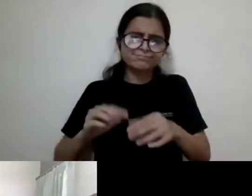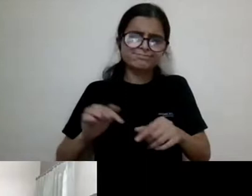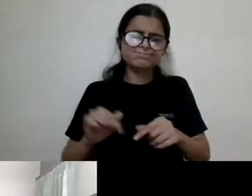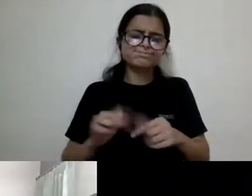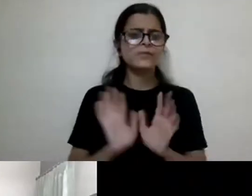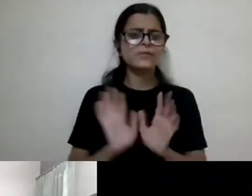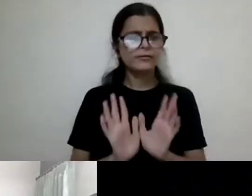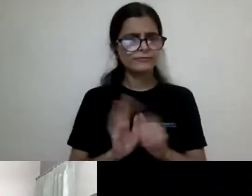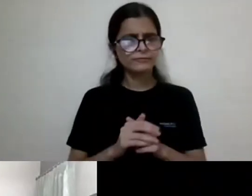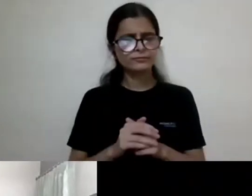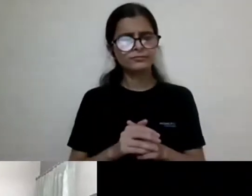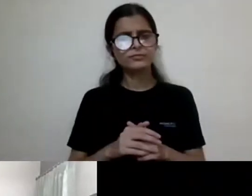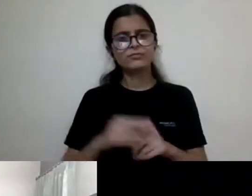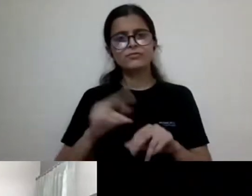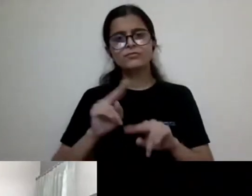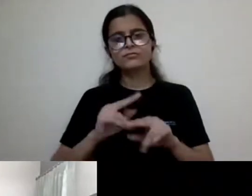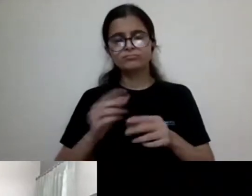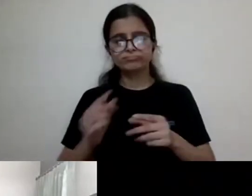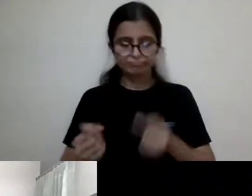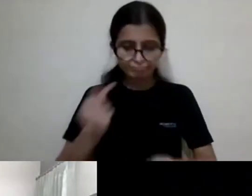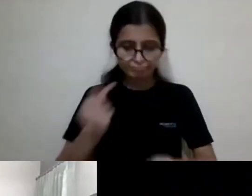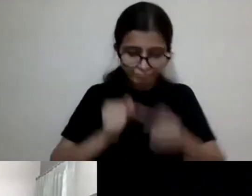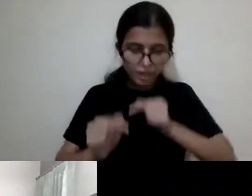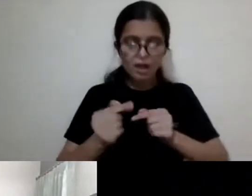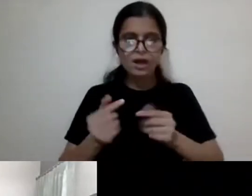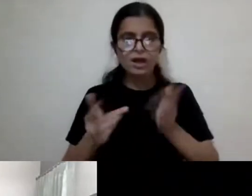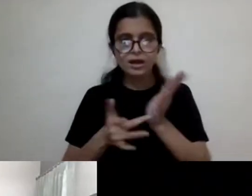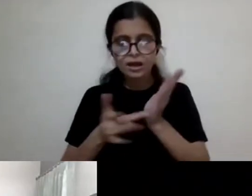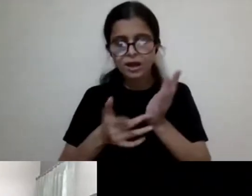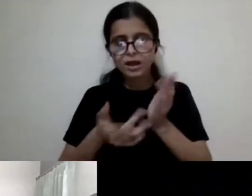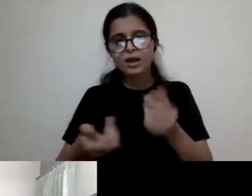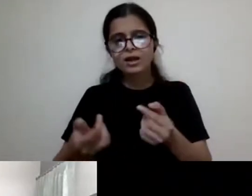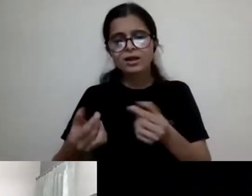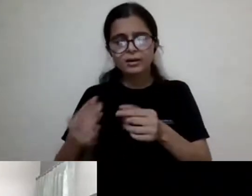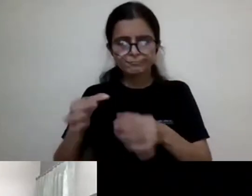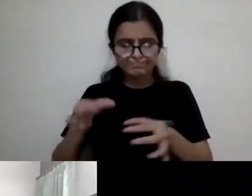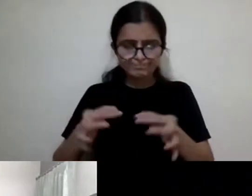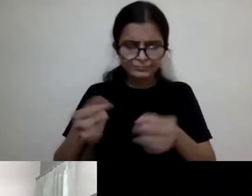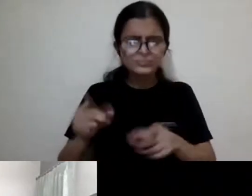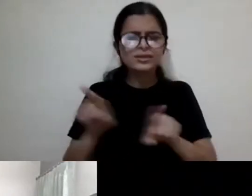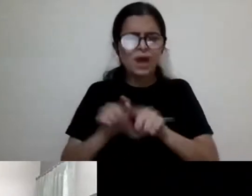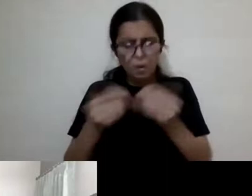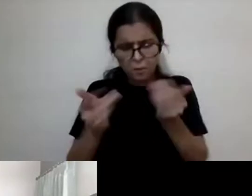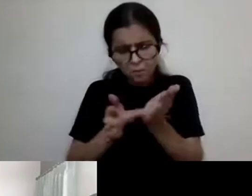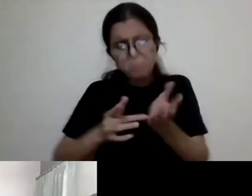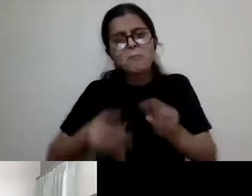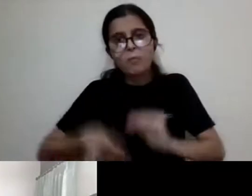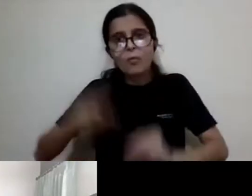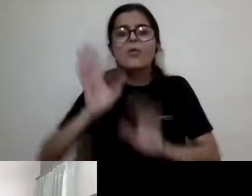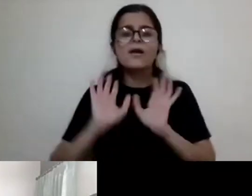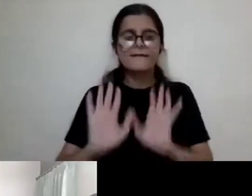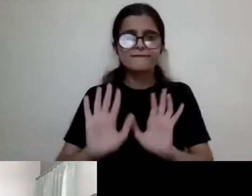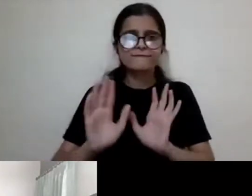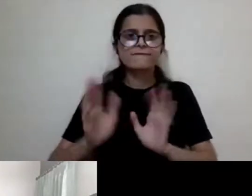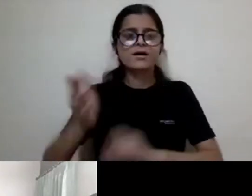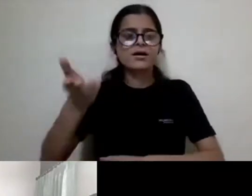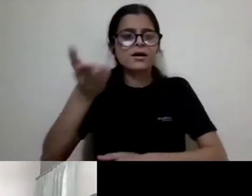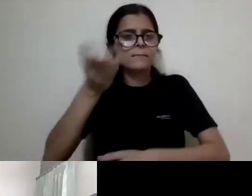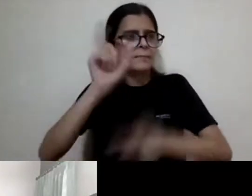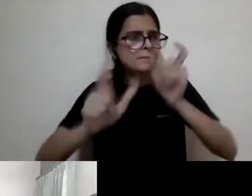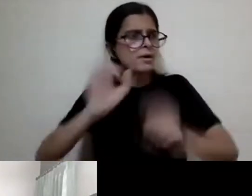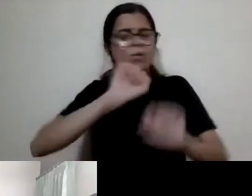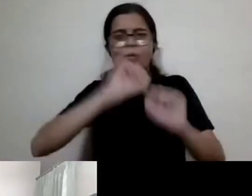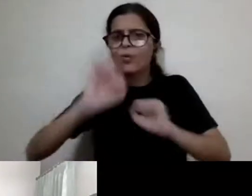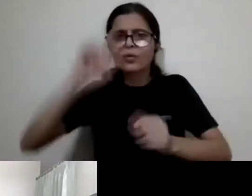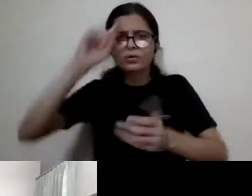the fertilization technologies, pre-implantation technologies that we have now, um, people can make decisions on which